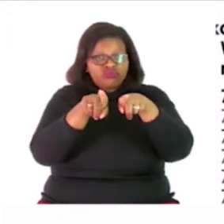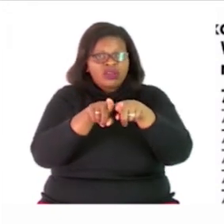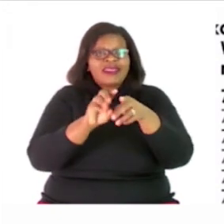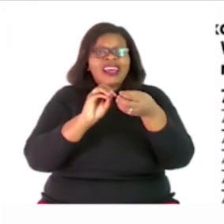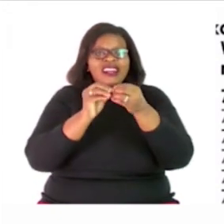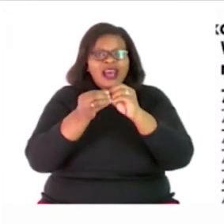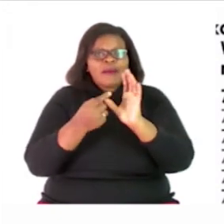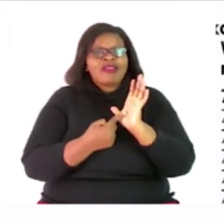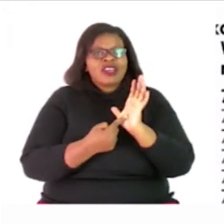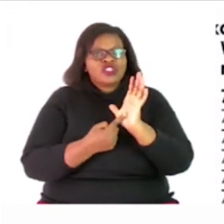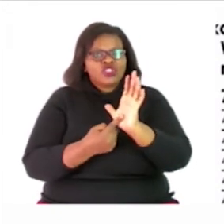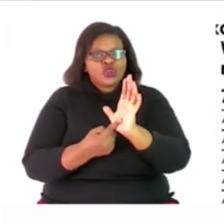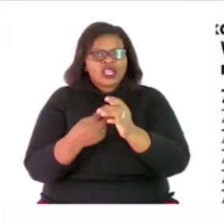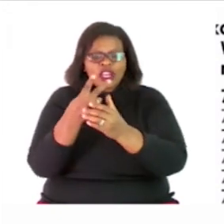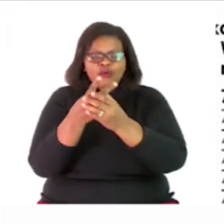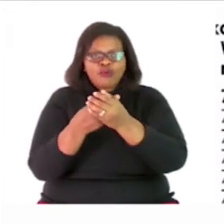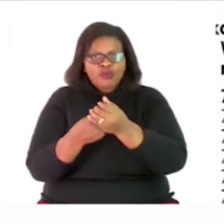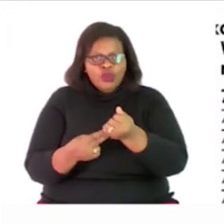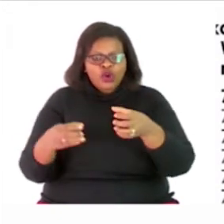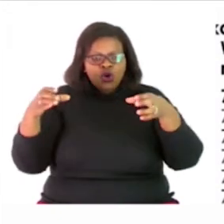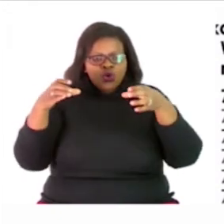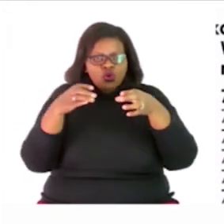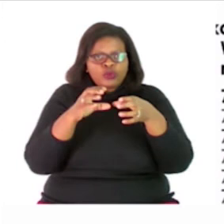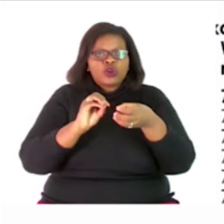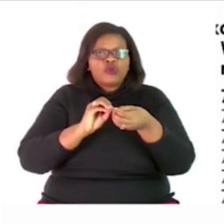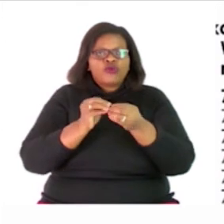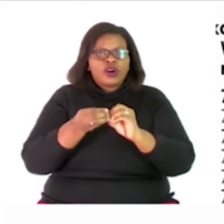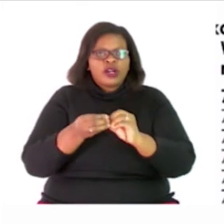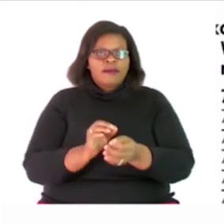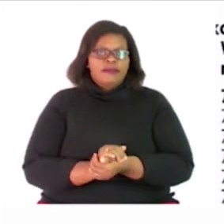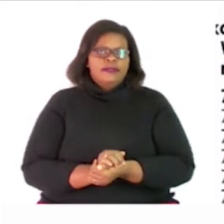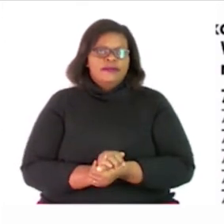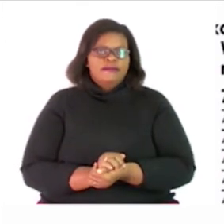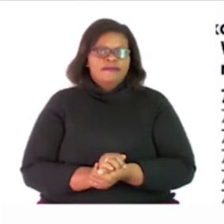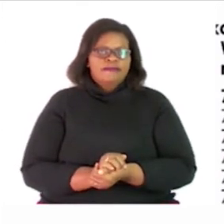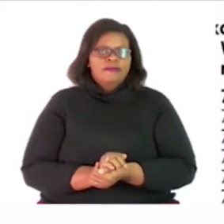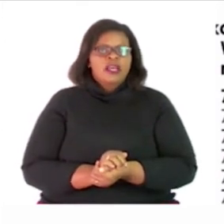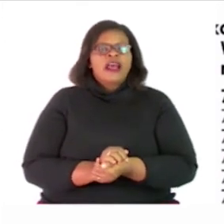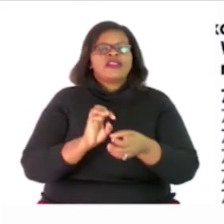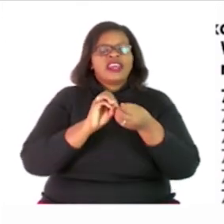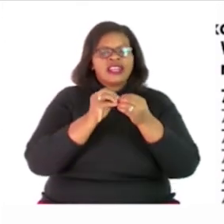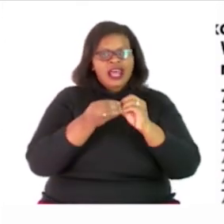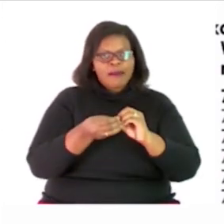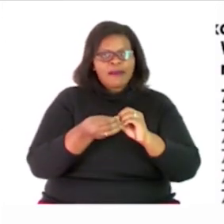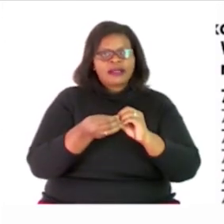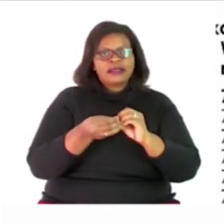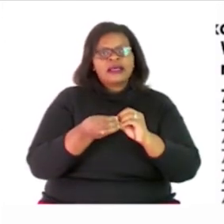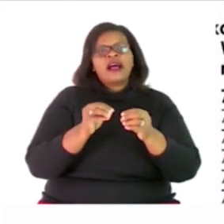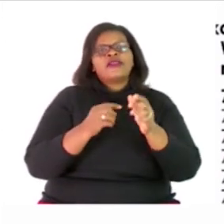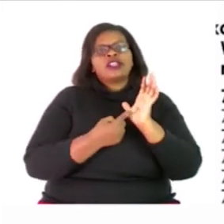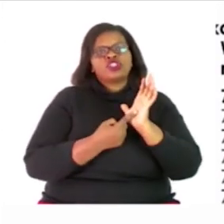in both sets of numbers the number that appears in both sets of